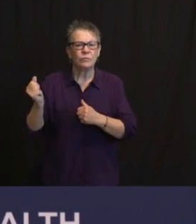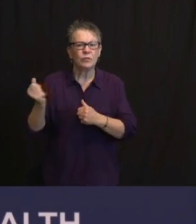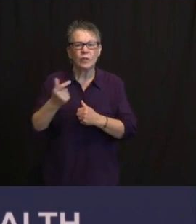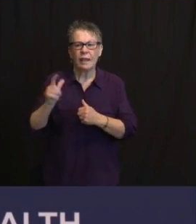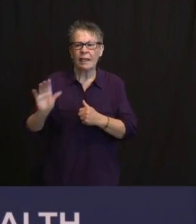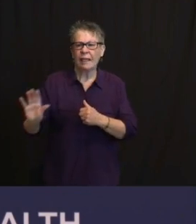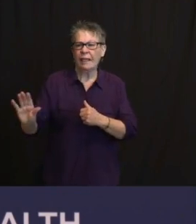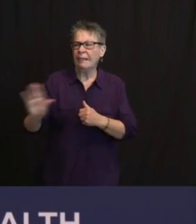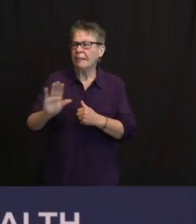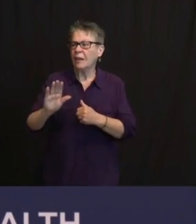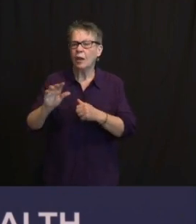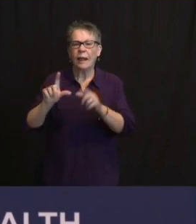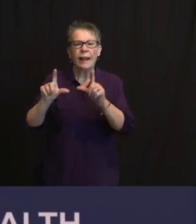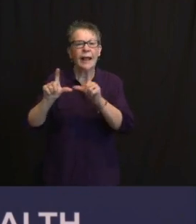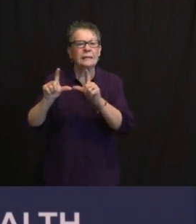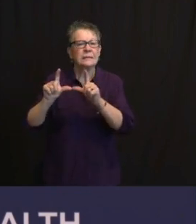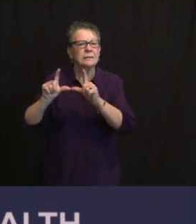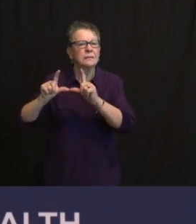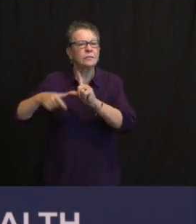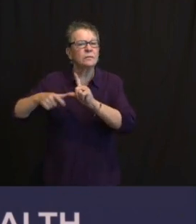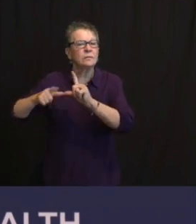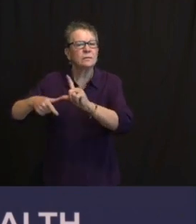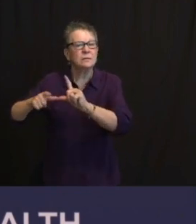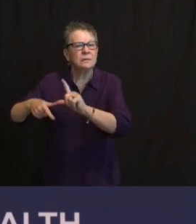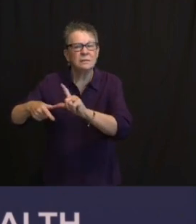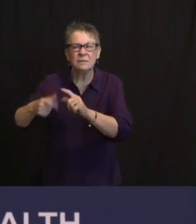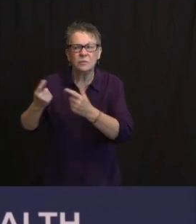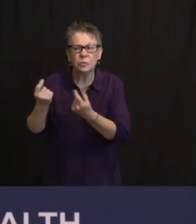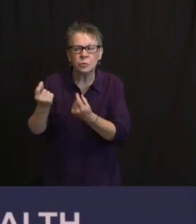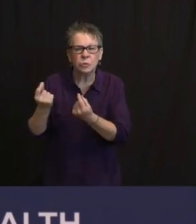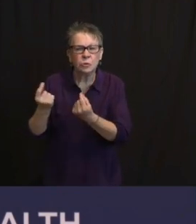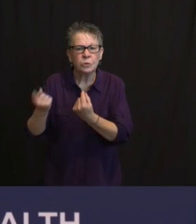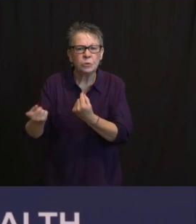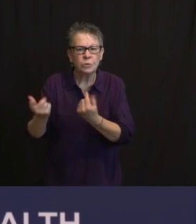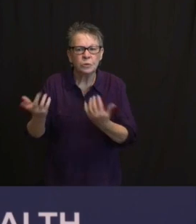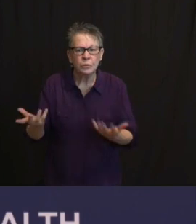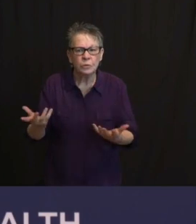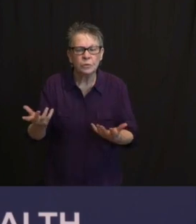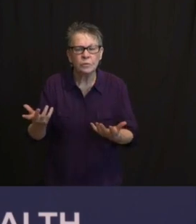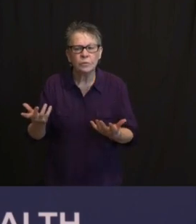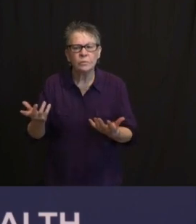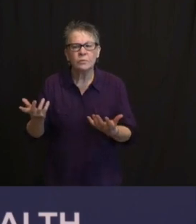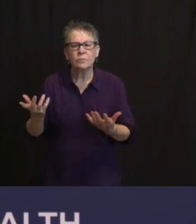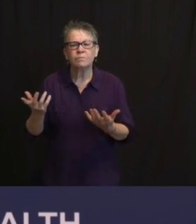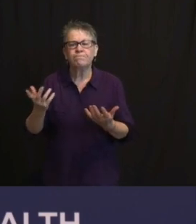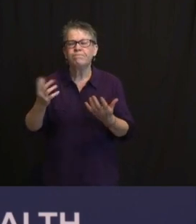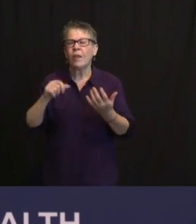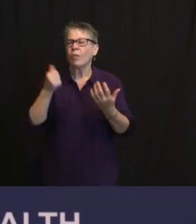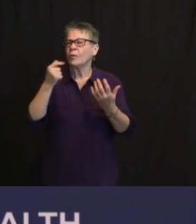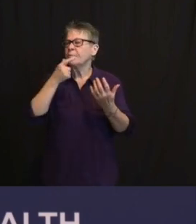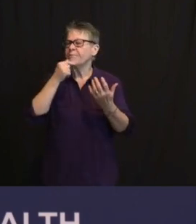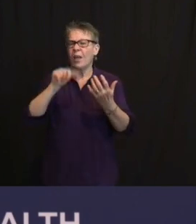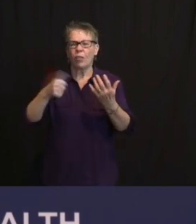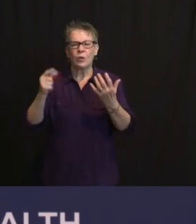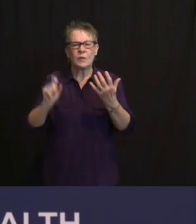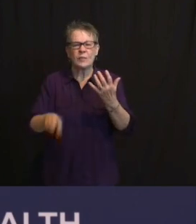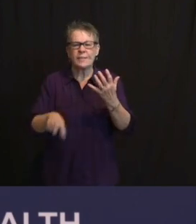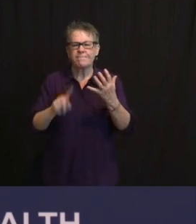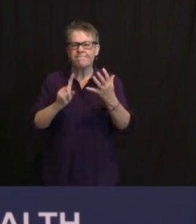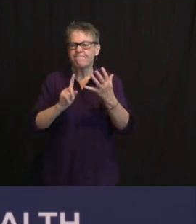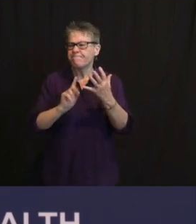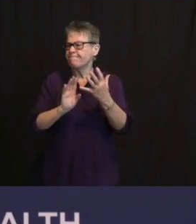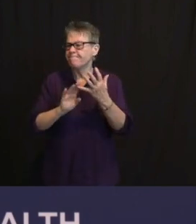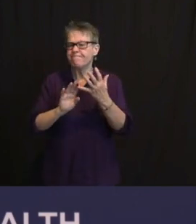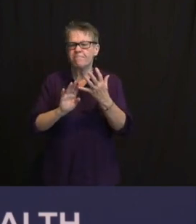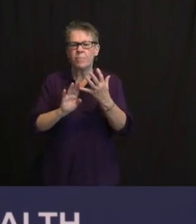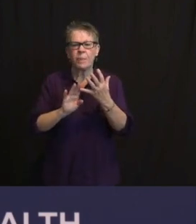SO, AGAIN, JUDY WILL CORRECT THE RECORD HERE. I THINK THERE ARE FAIRLY STRAIGHTFORWARD ANSWERS